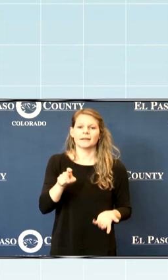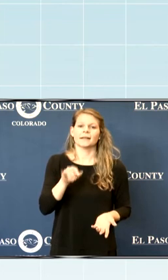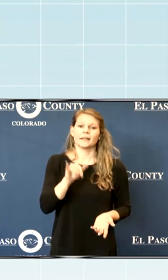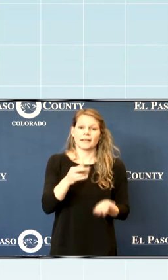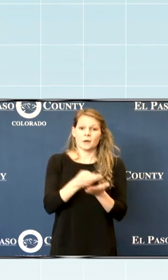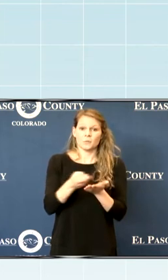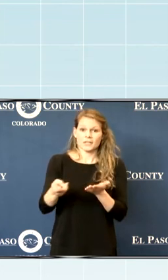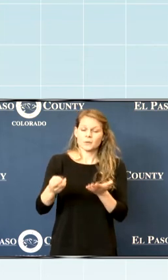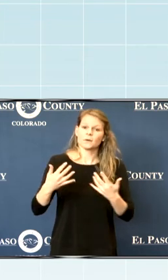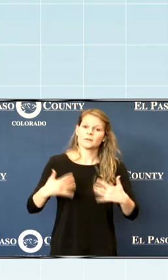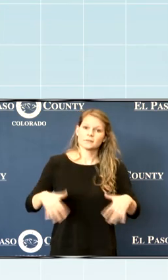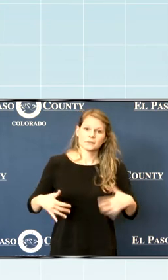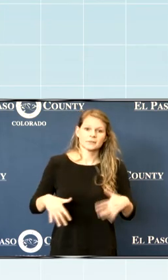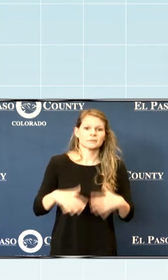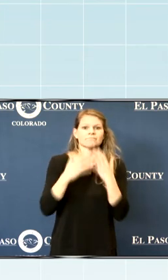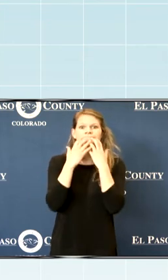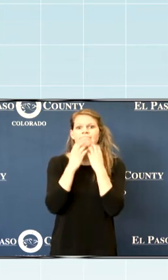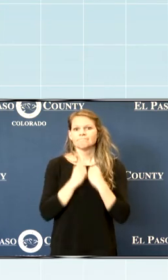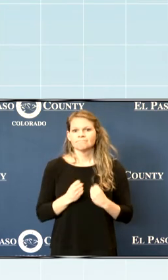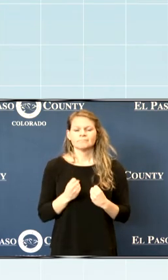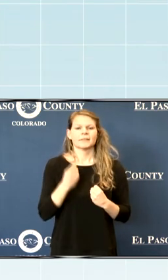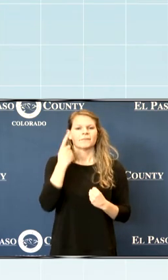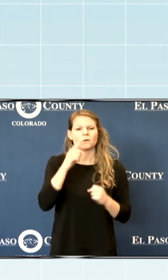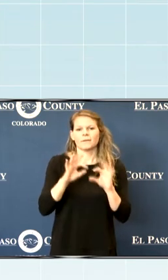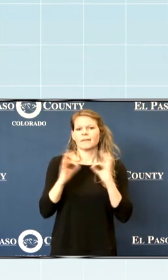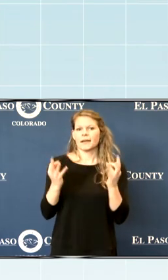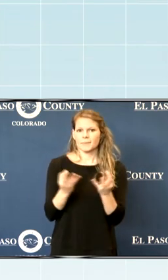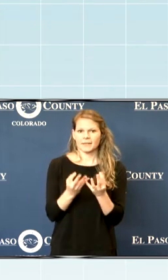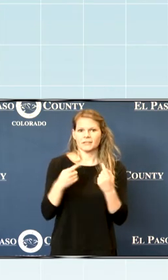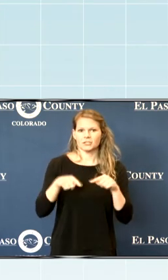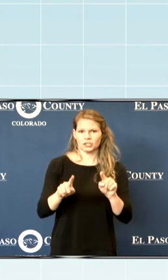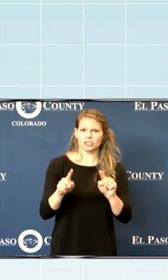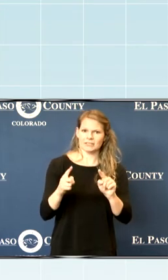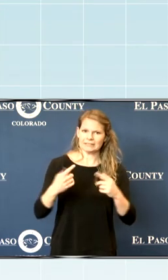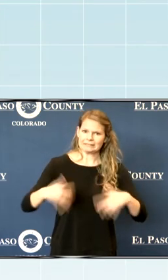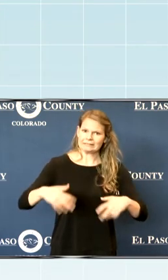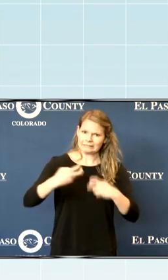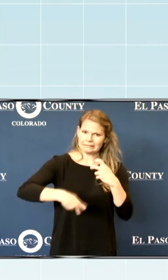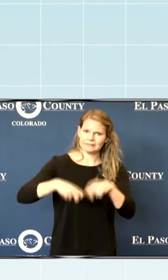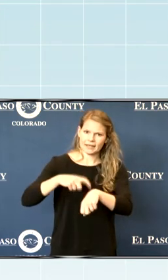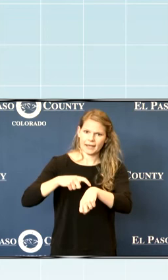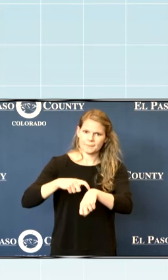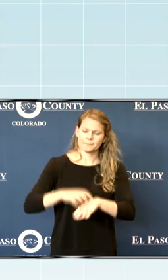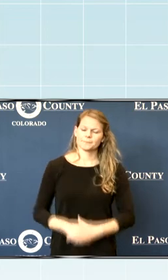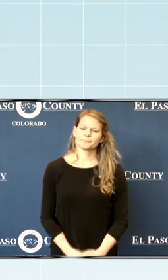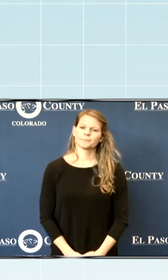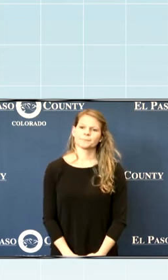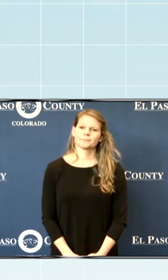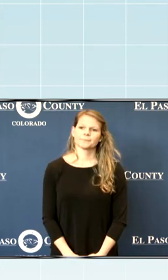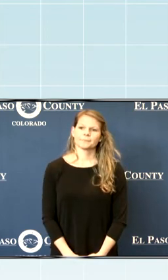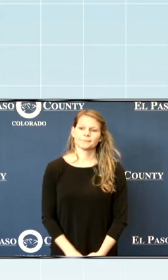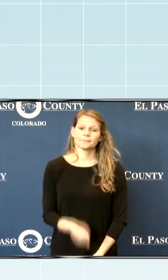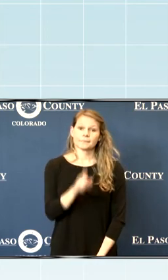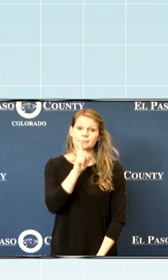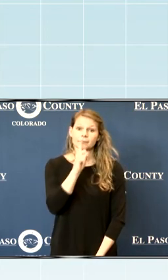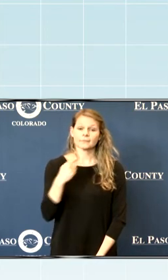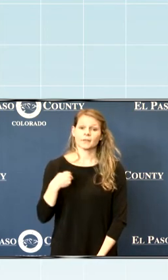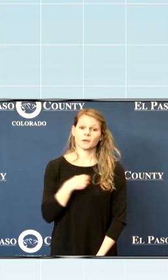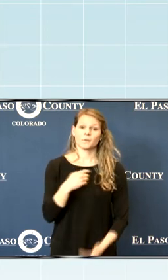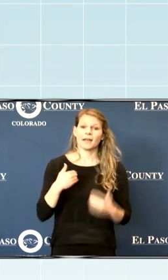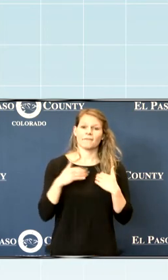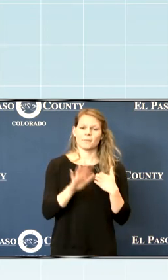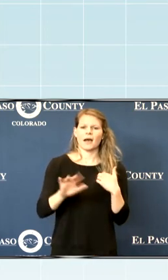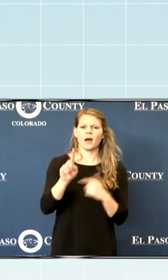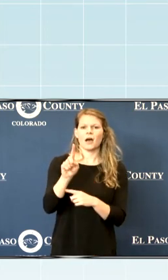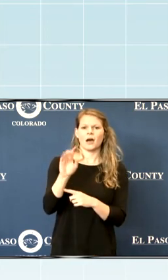resource that has been invaluable to the families during this difficult time. In fact, we have about